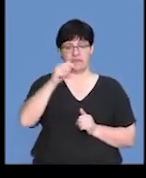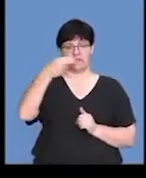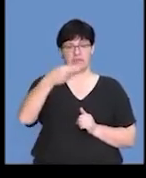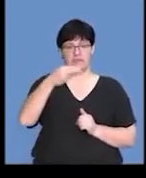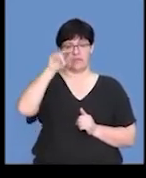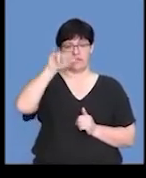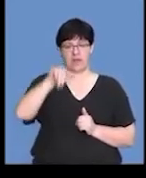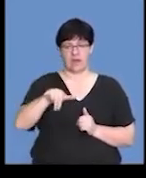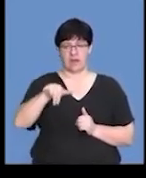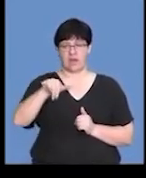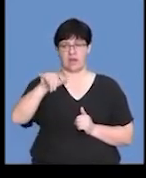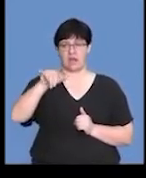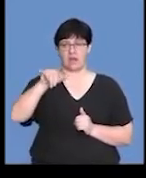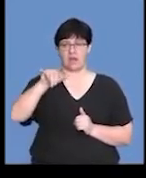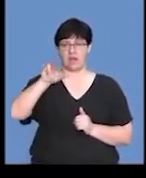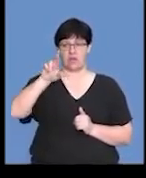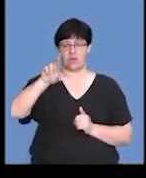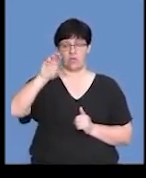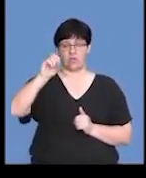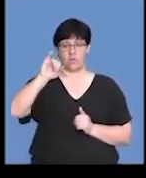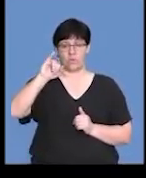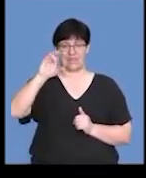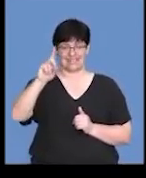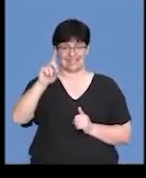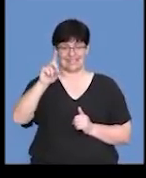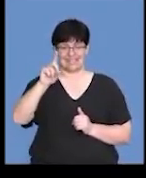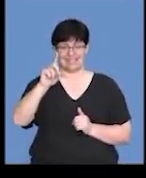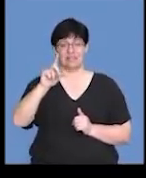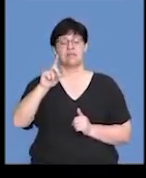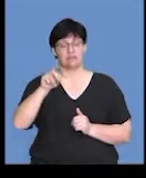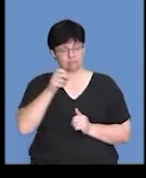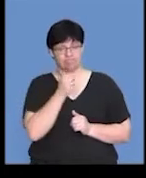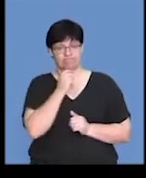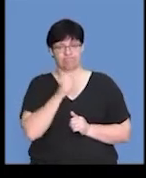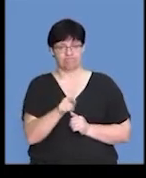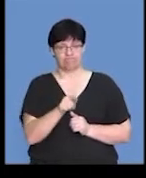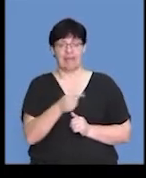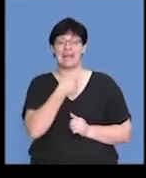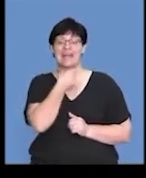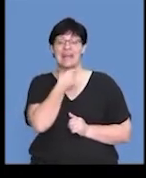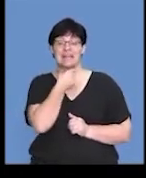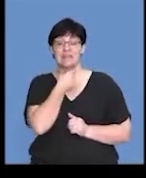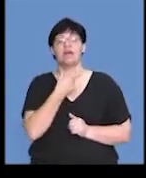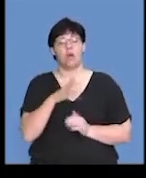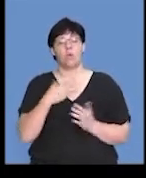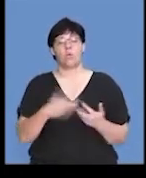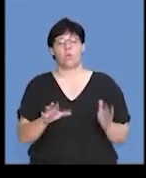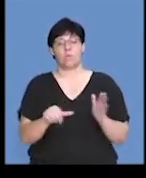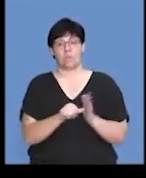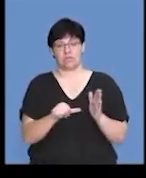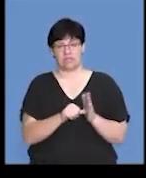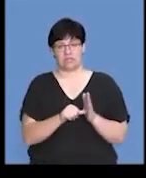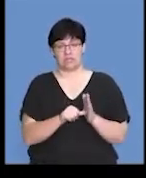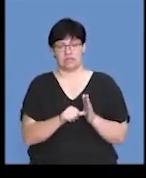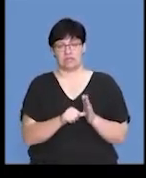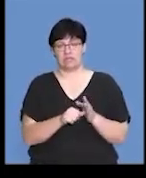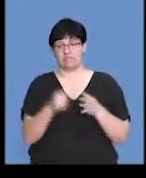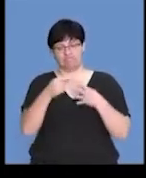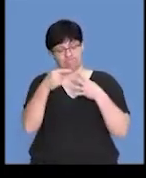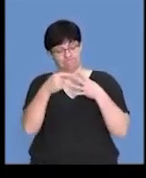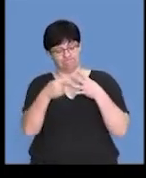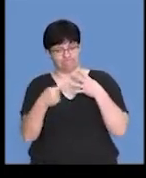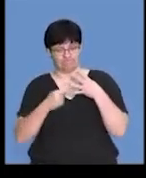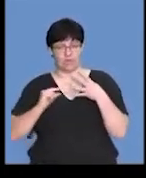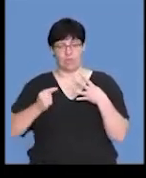below the larynx. And it's a gland that is important in producing many hormones,